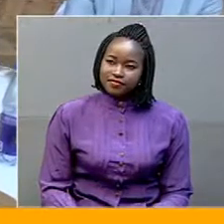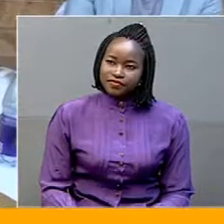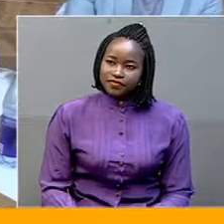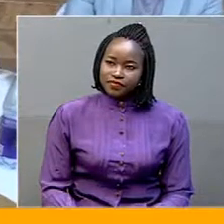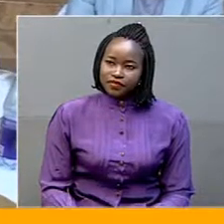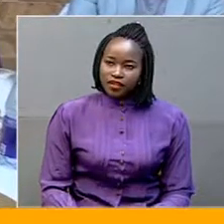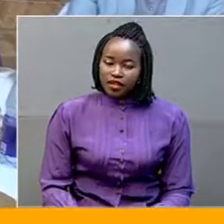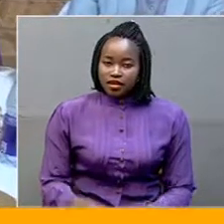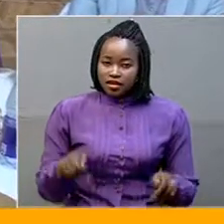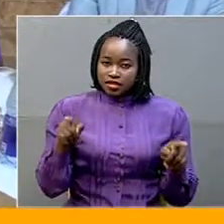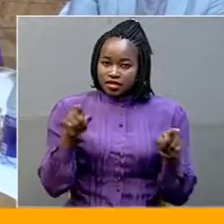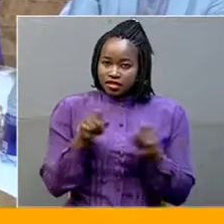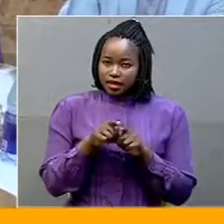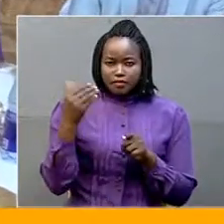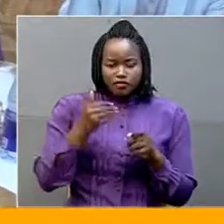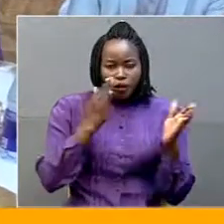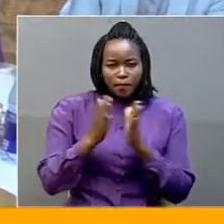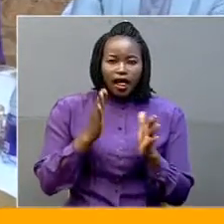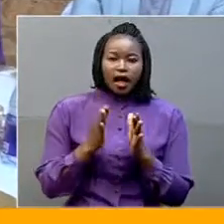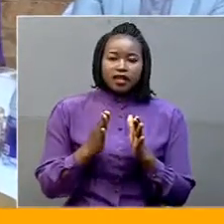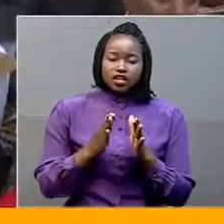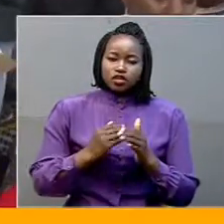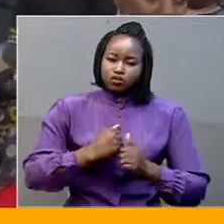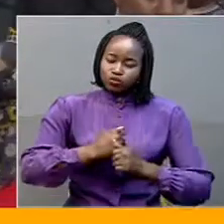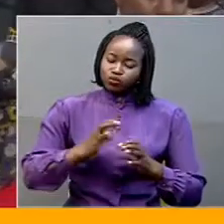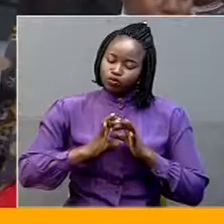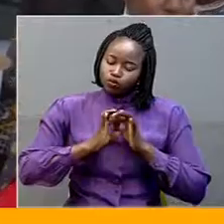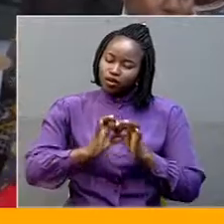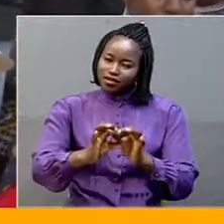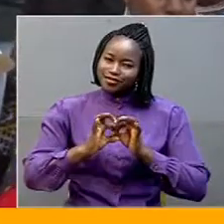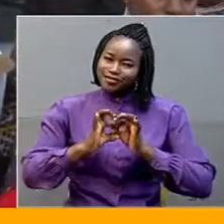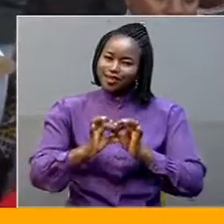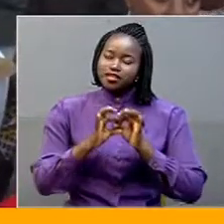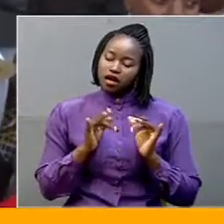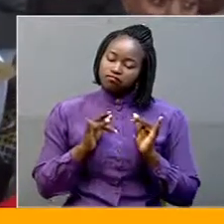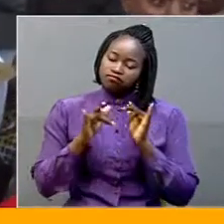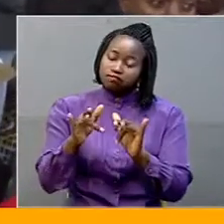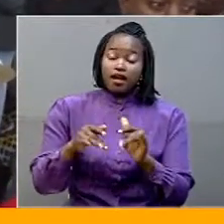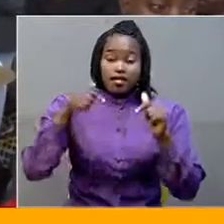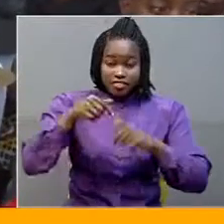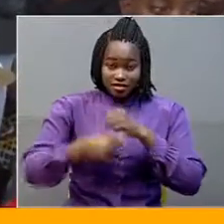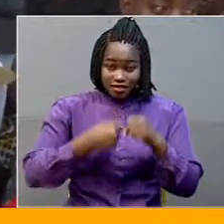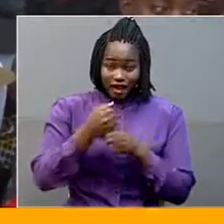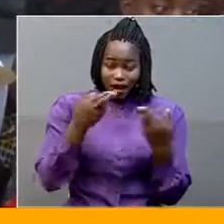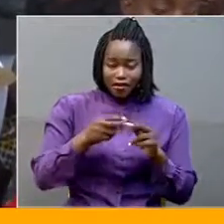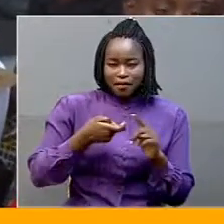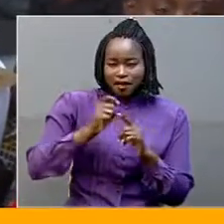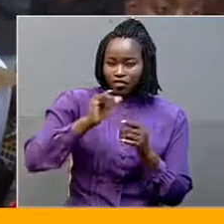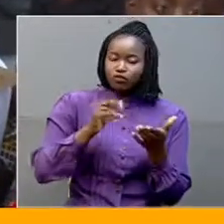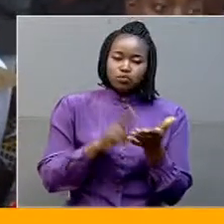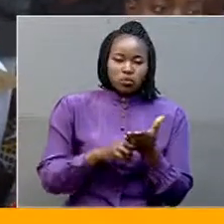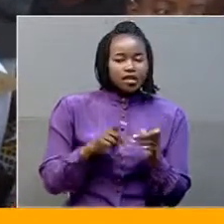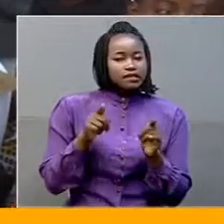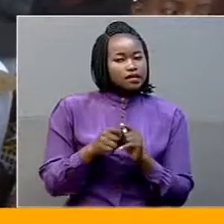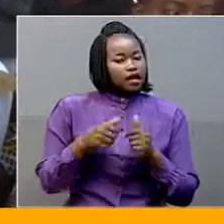The Solidarity Summit, which we held this year in June, crowned it all. And with your leadership right under the Prime Minister,